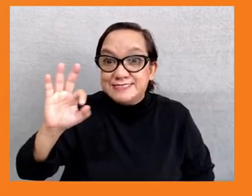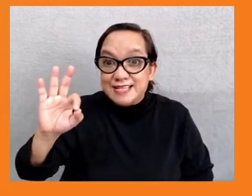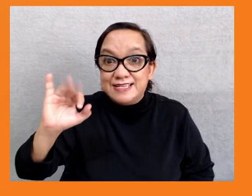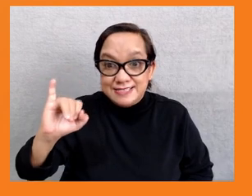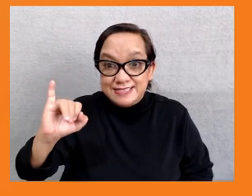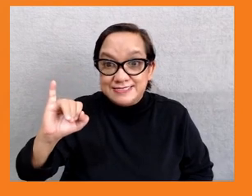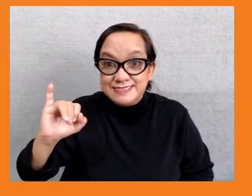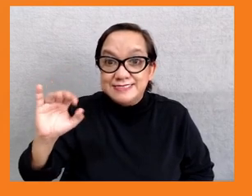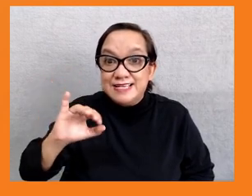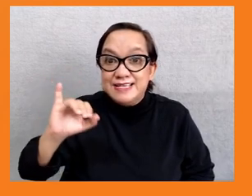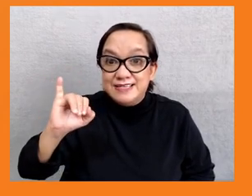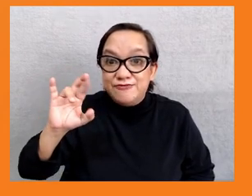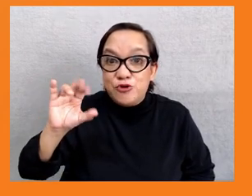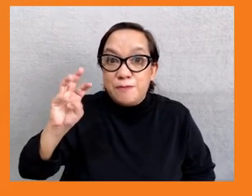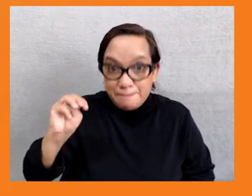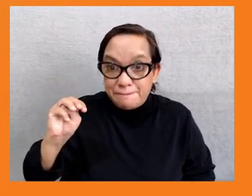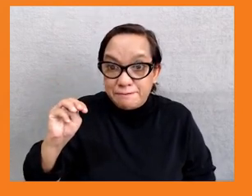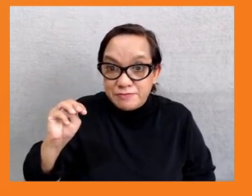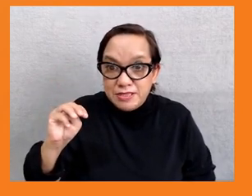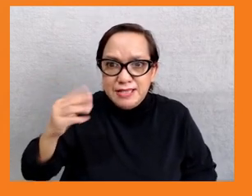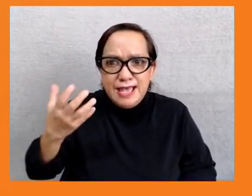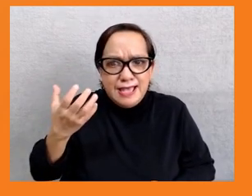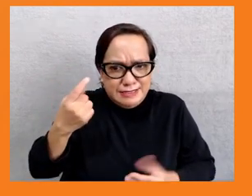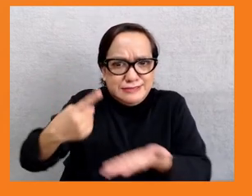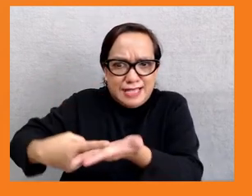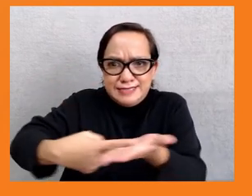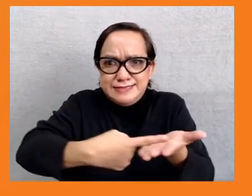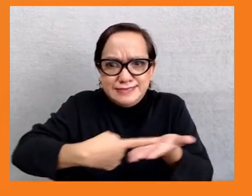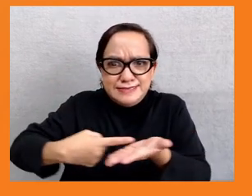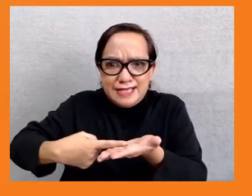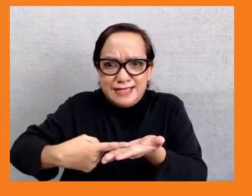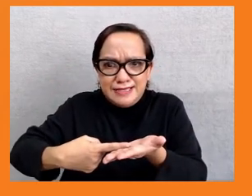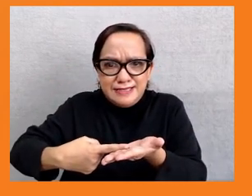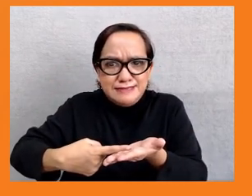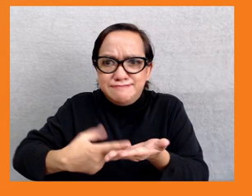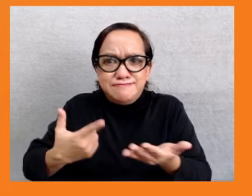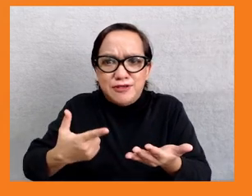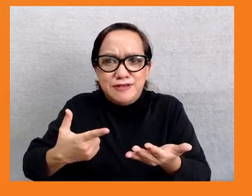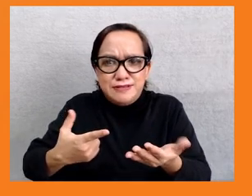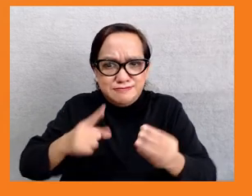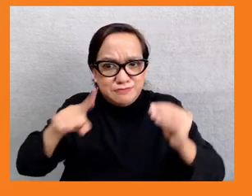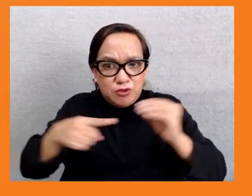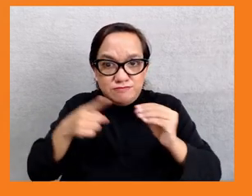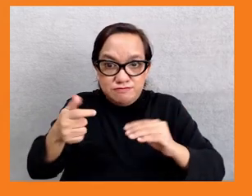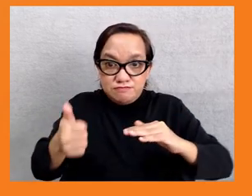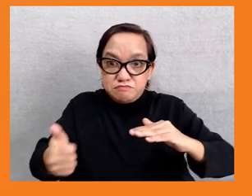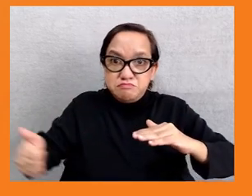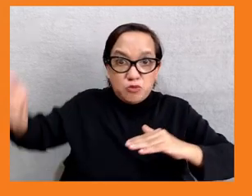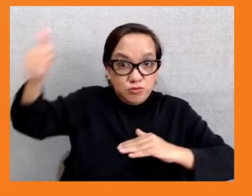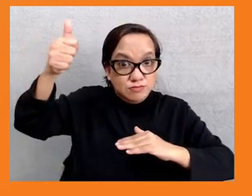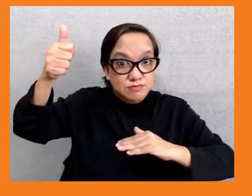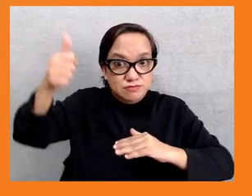that are also being discussed. Tackling patriarchy, racism, disability, and other forms of discrimination is another one.